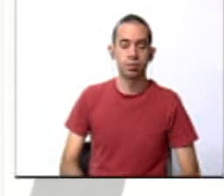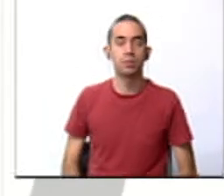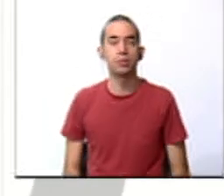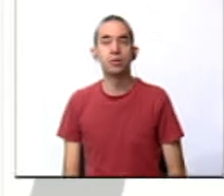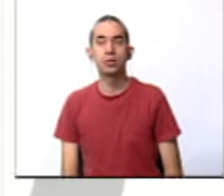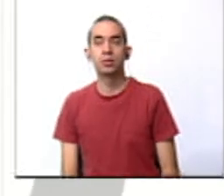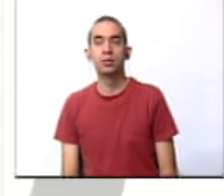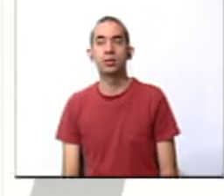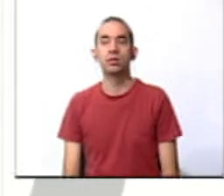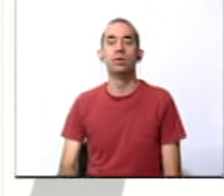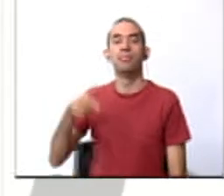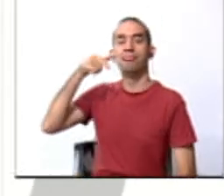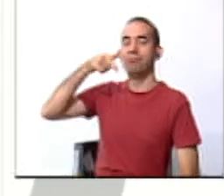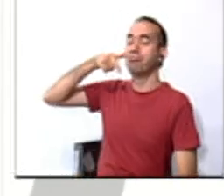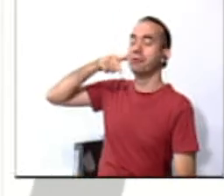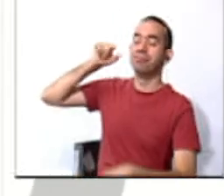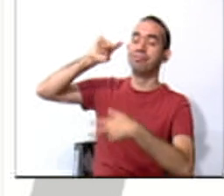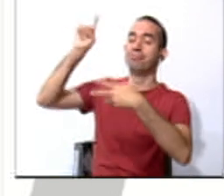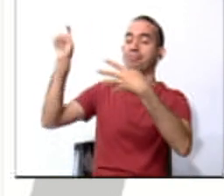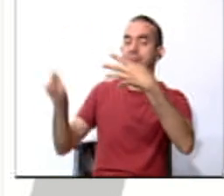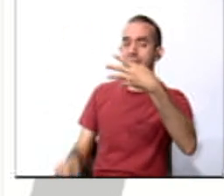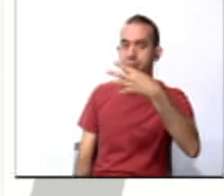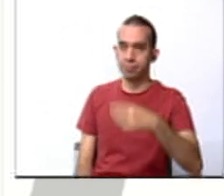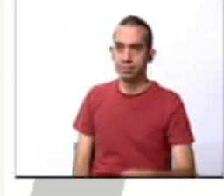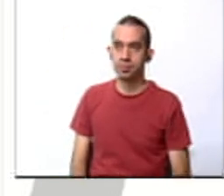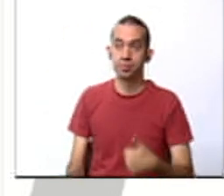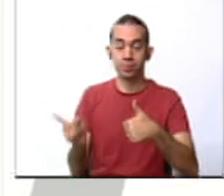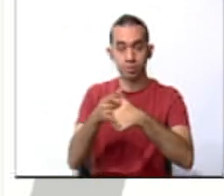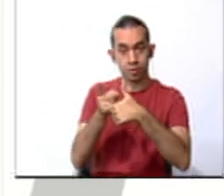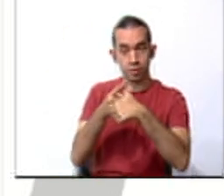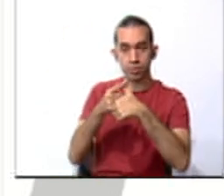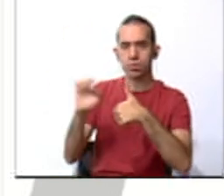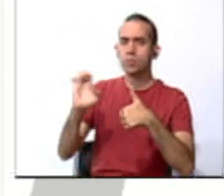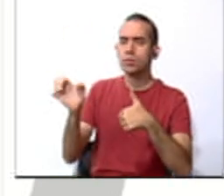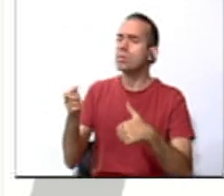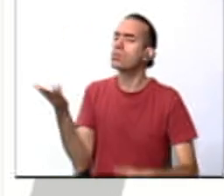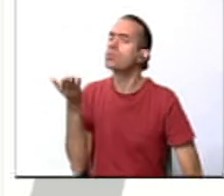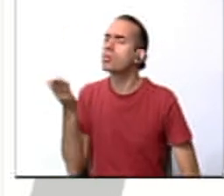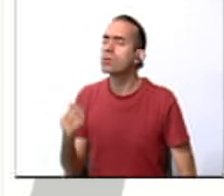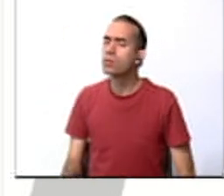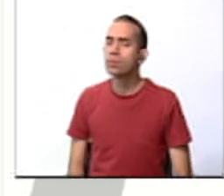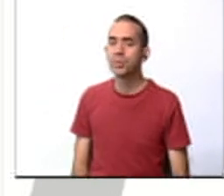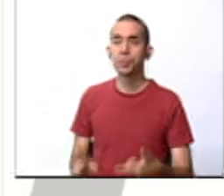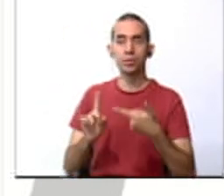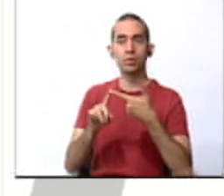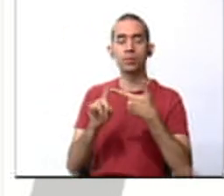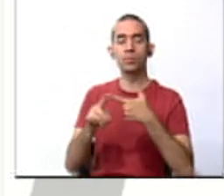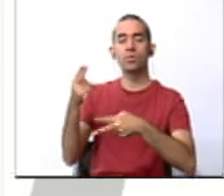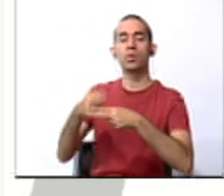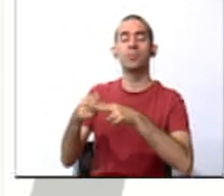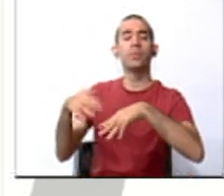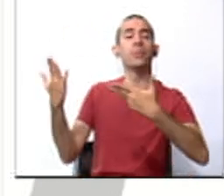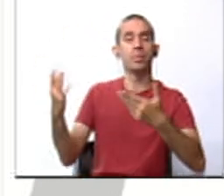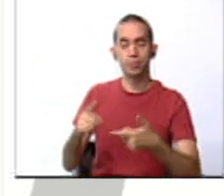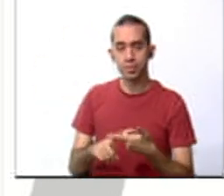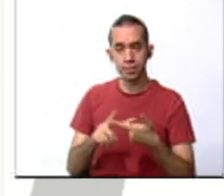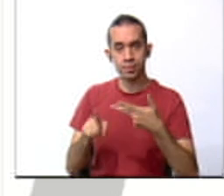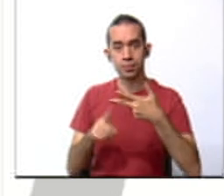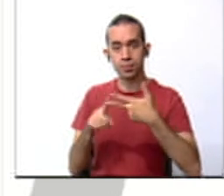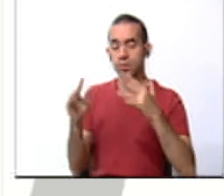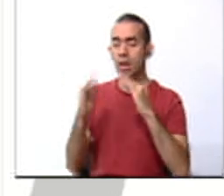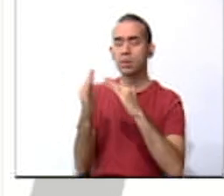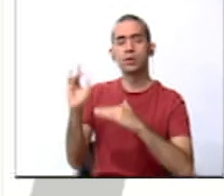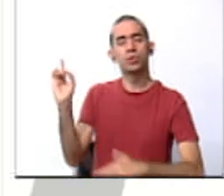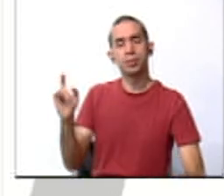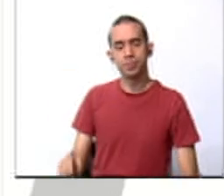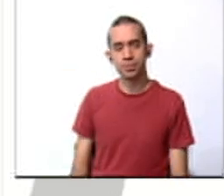The operator is going to ask these questions. What is your emergency? What's your name? Where do you